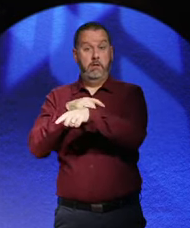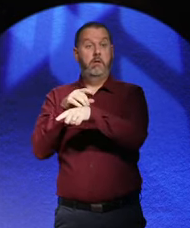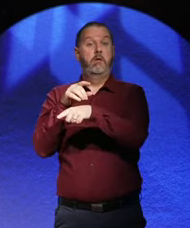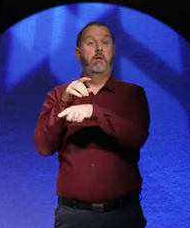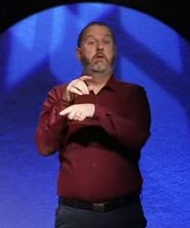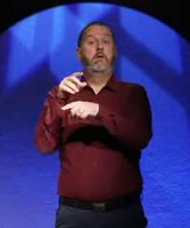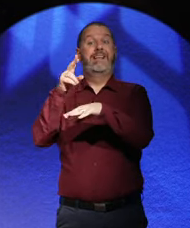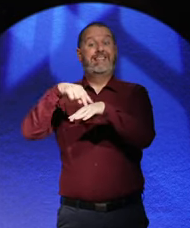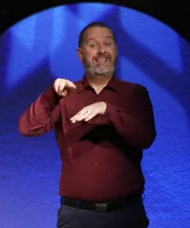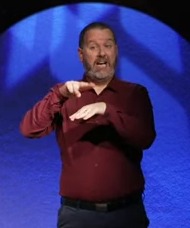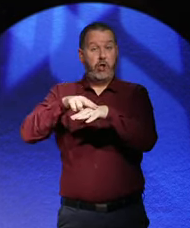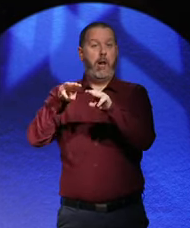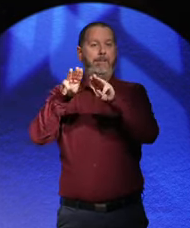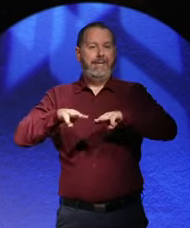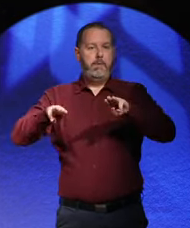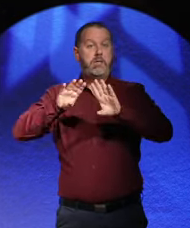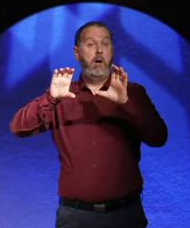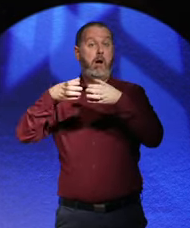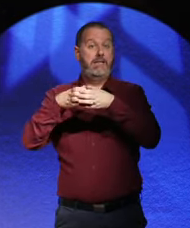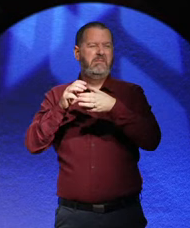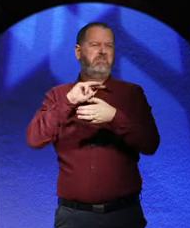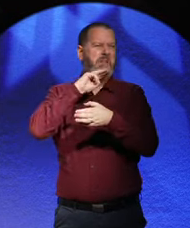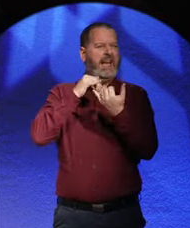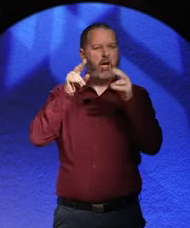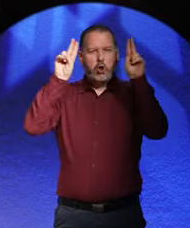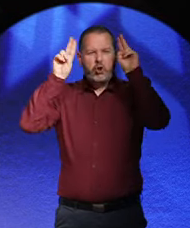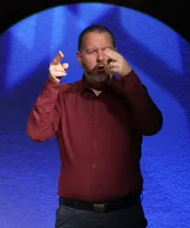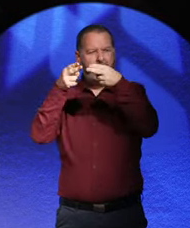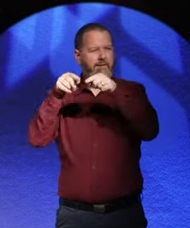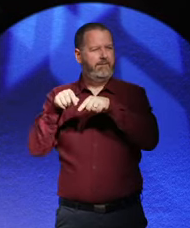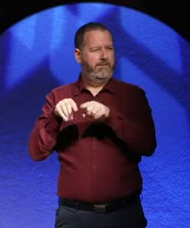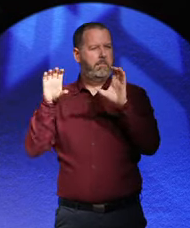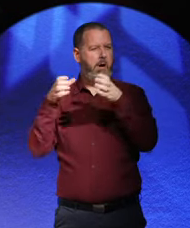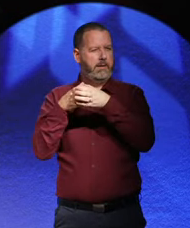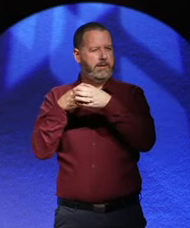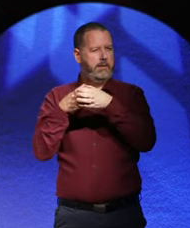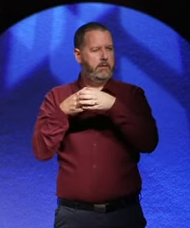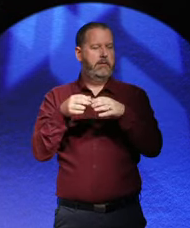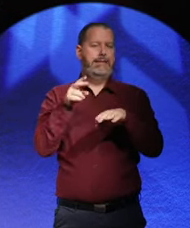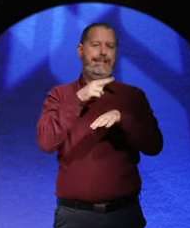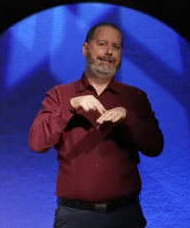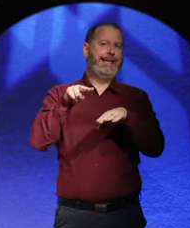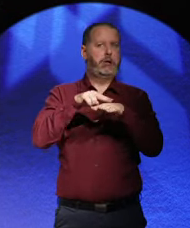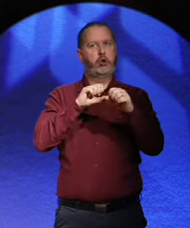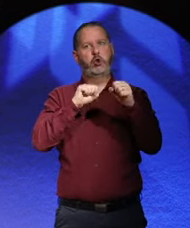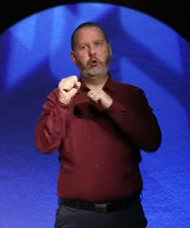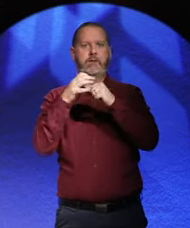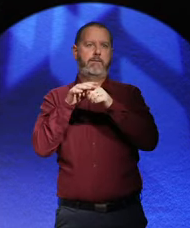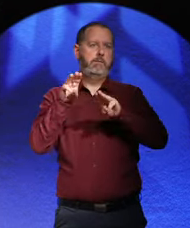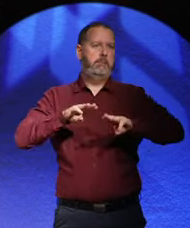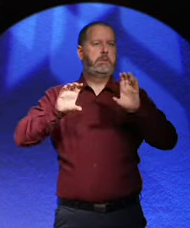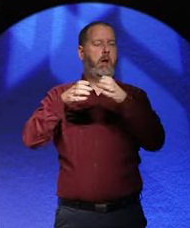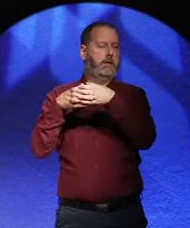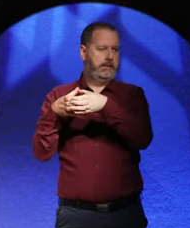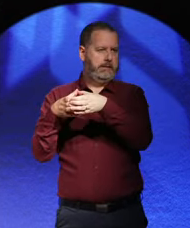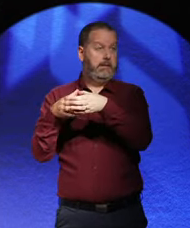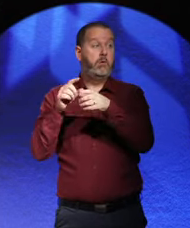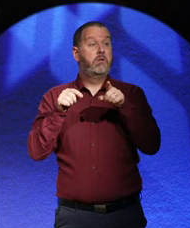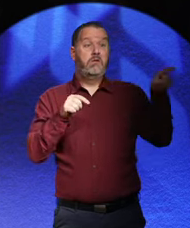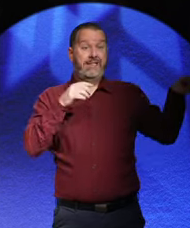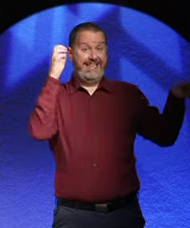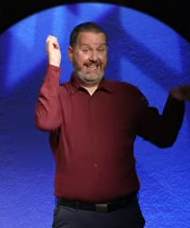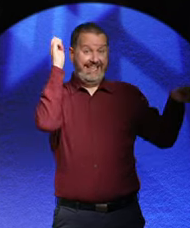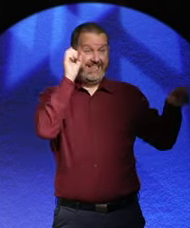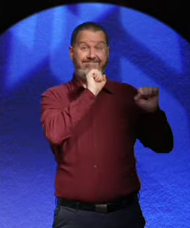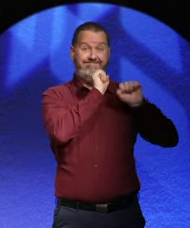It was called the National People's Party. The National Conservative People's Party. It's very different from the British Conservative